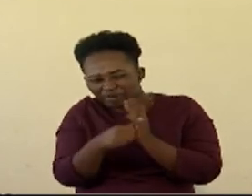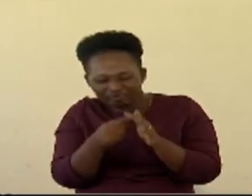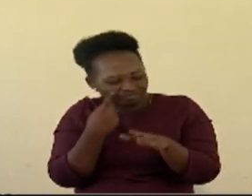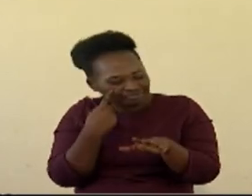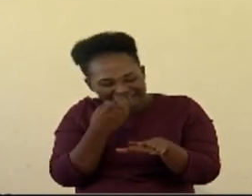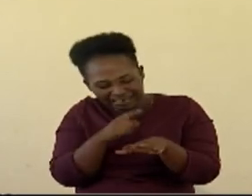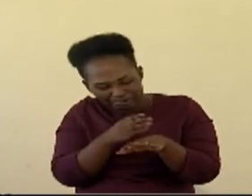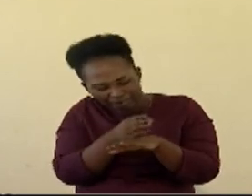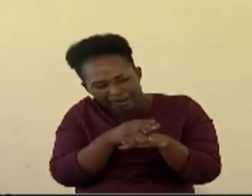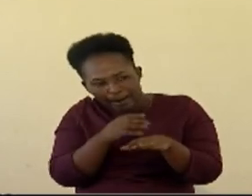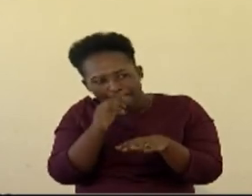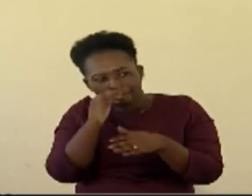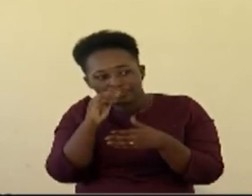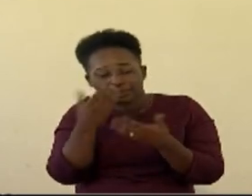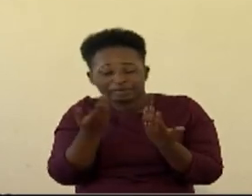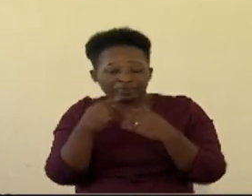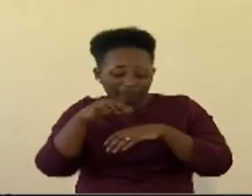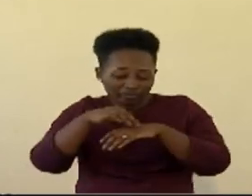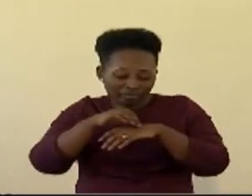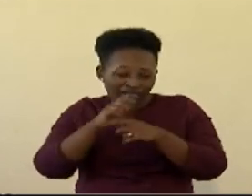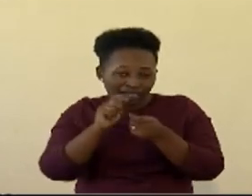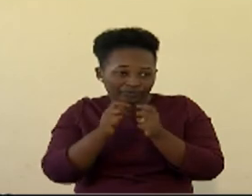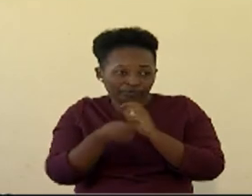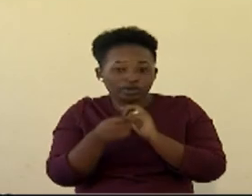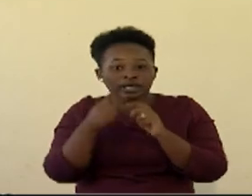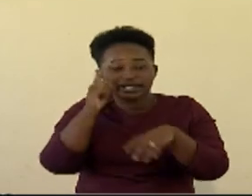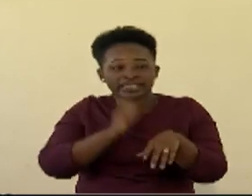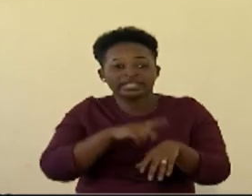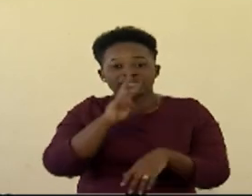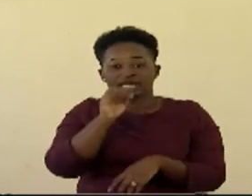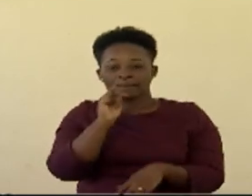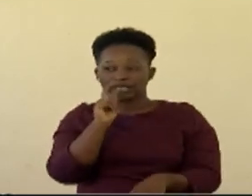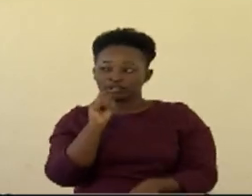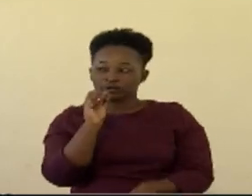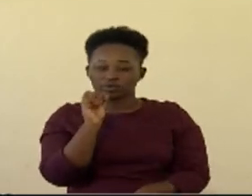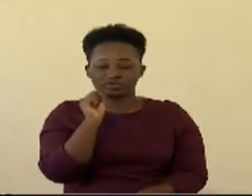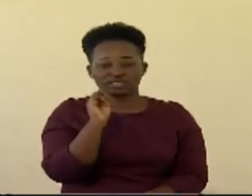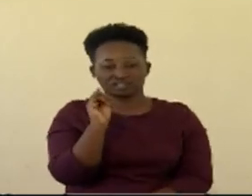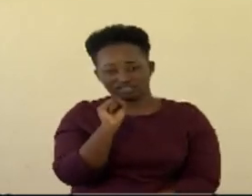part that the tissue is replacing during mitosis? Remember we say that it's for tissue replacement.